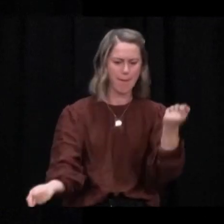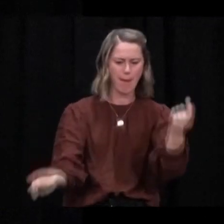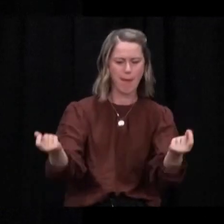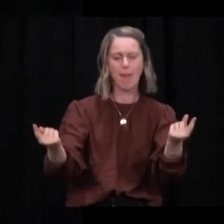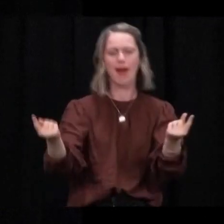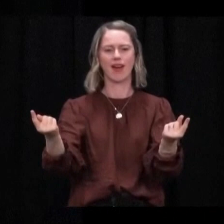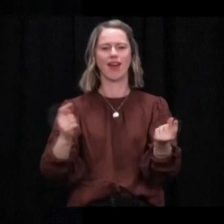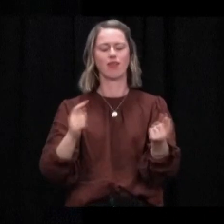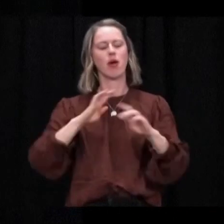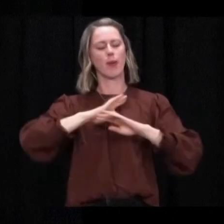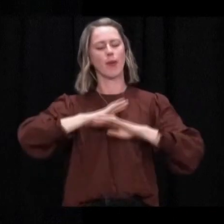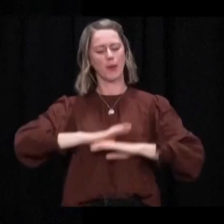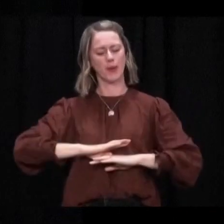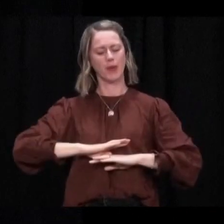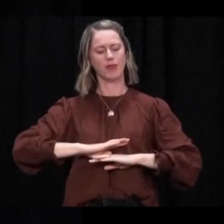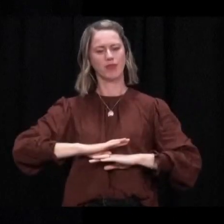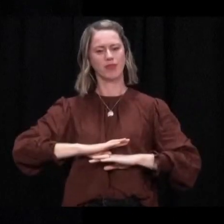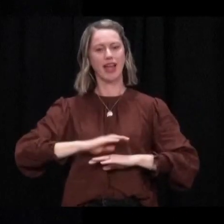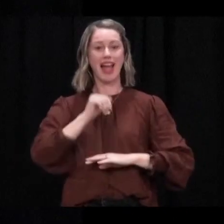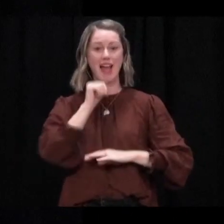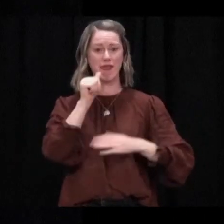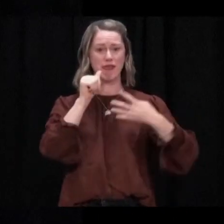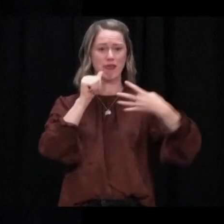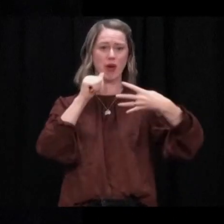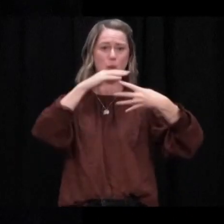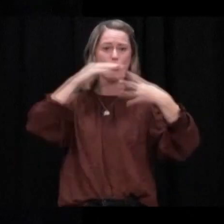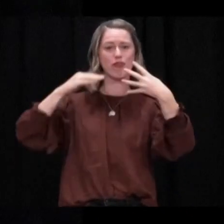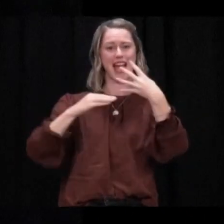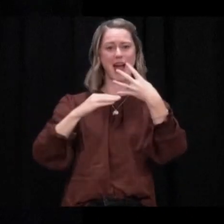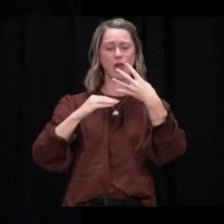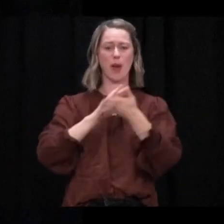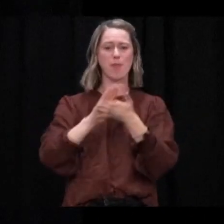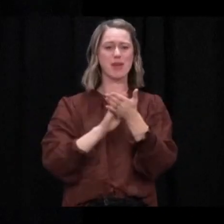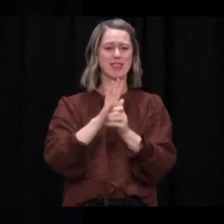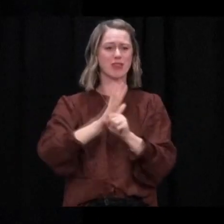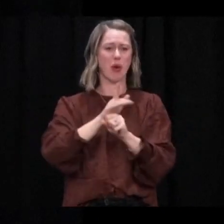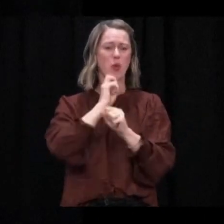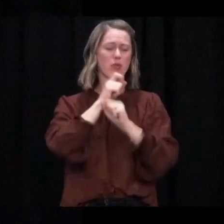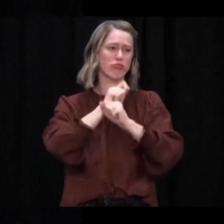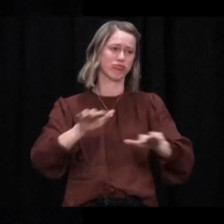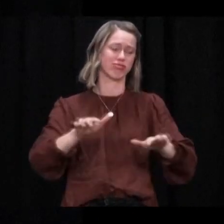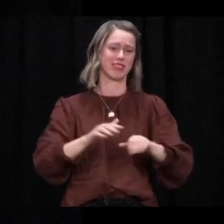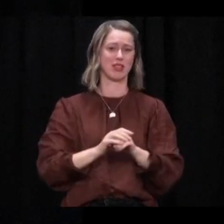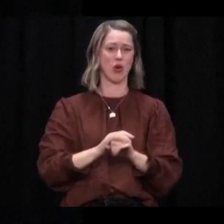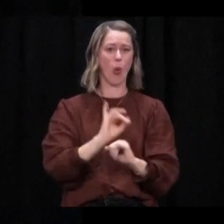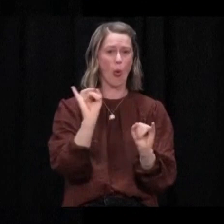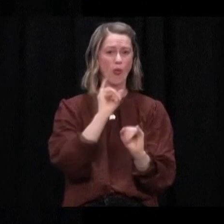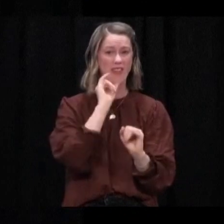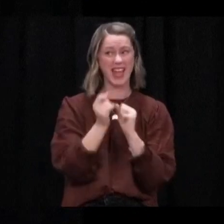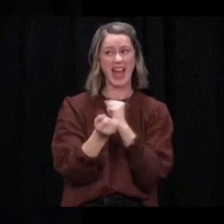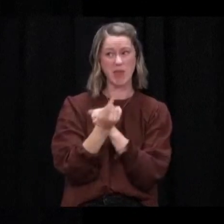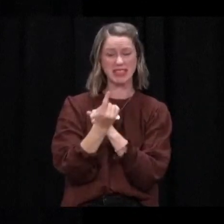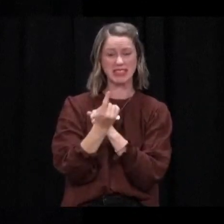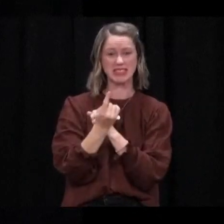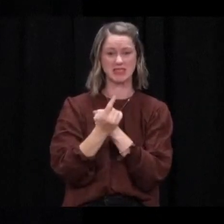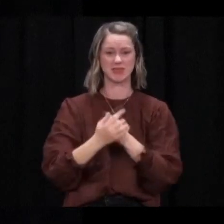than allowing the virus to spread easily at a lower alert level, and we've all seen what happens when you take that path.